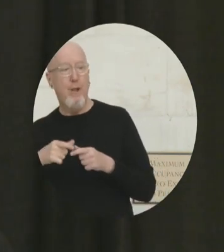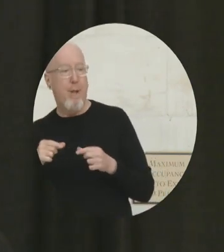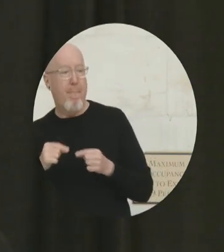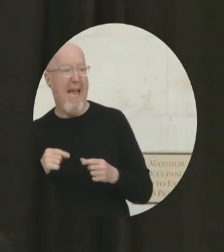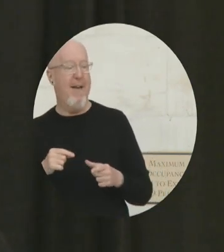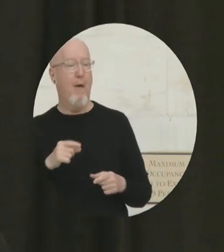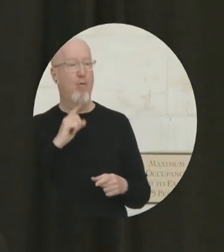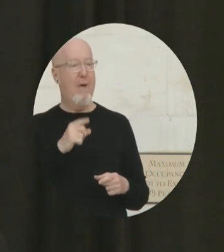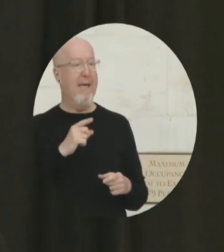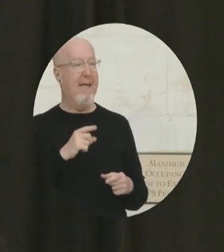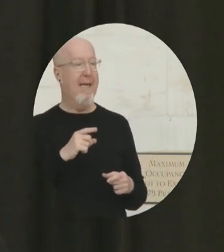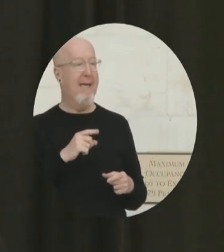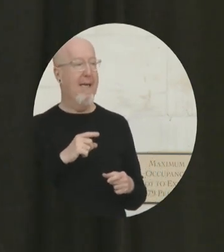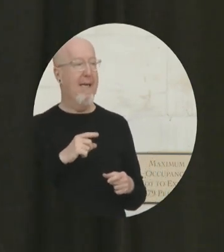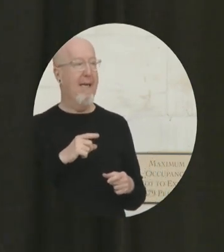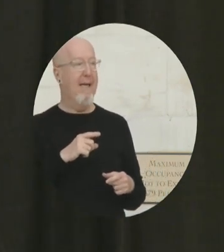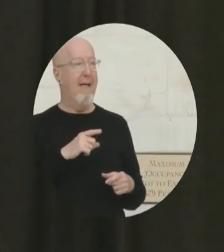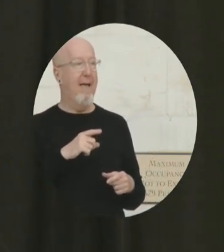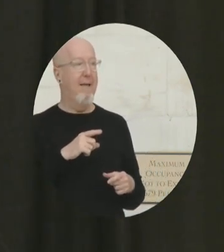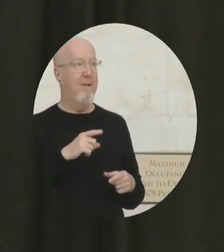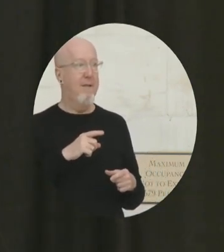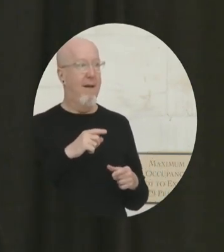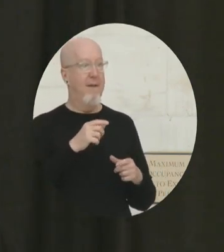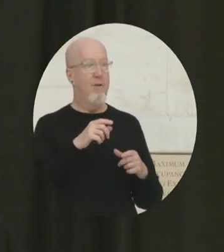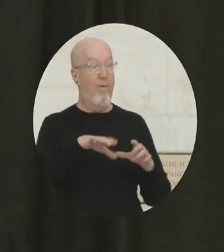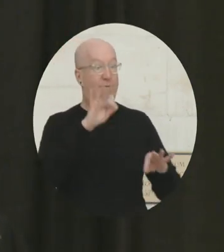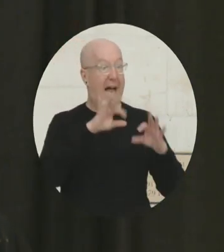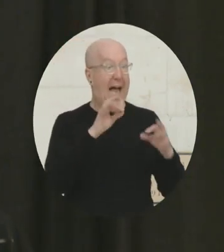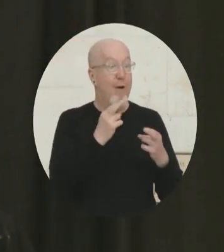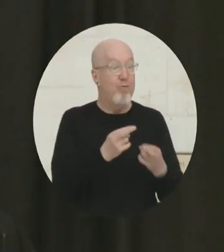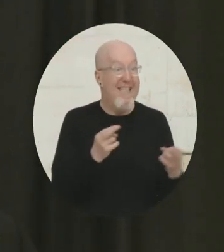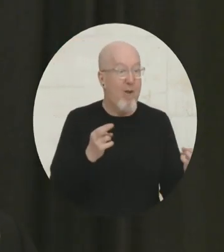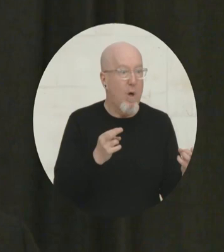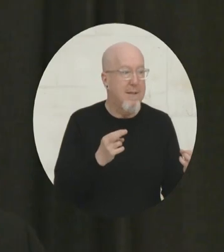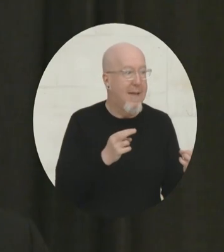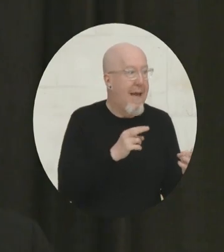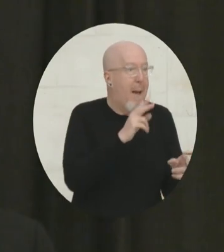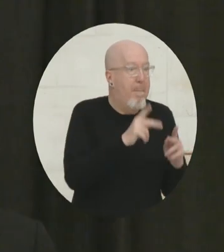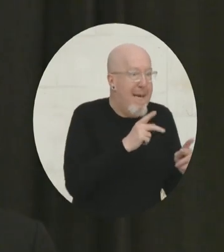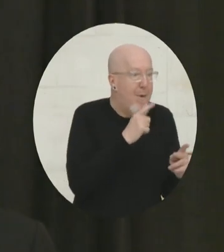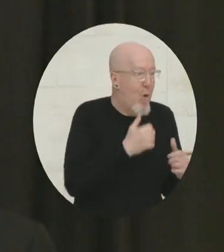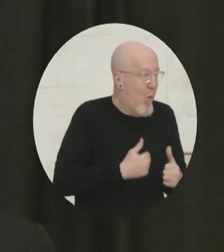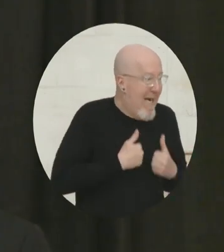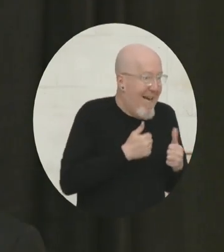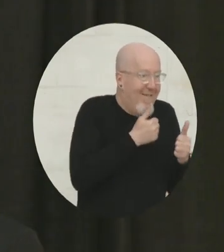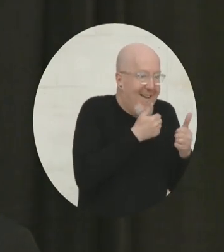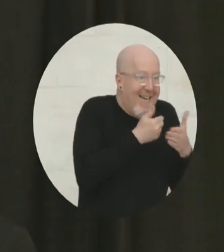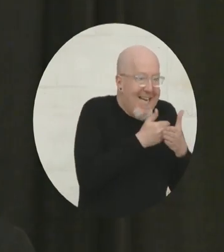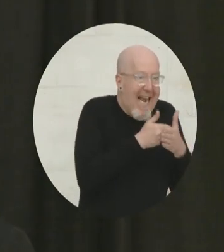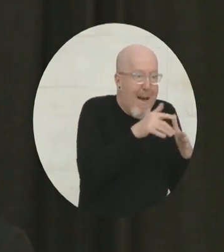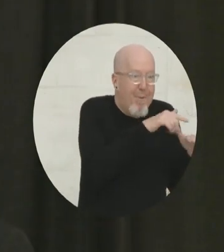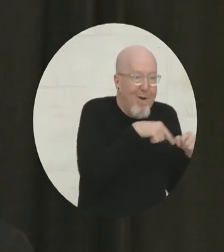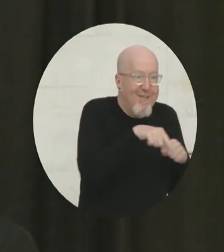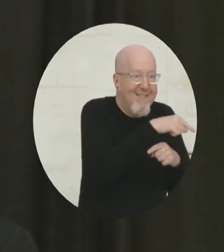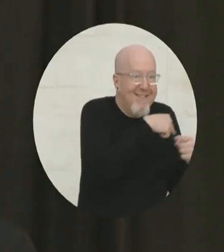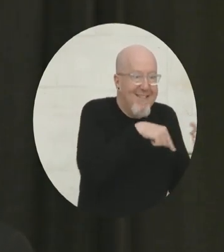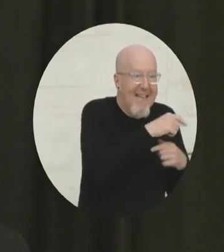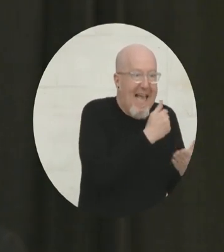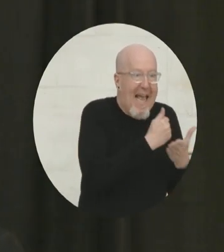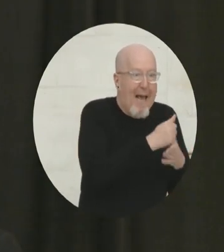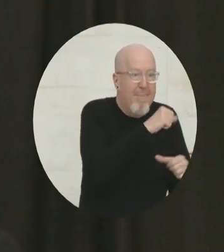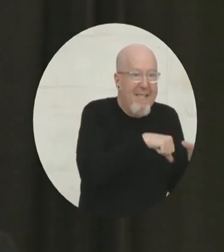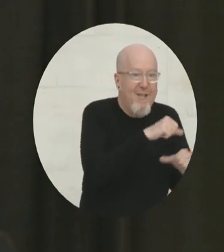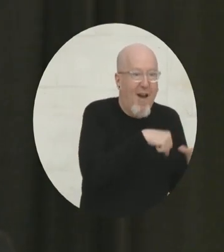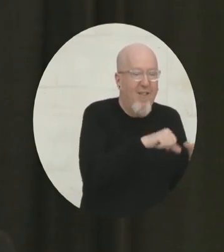what drives us getting help and resources come from people living nearby that we know, that we trust, that we've worked with. This is not a